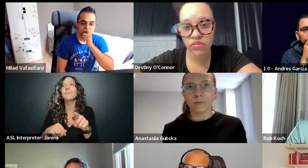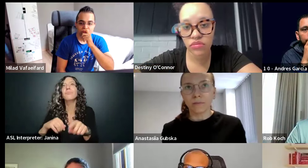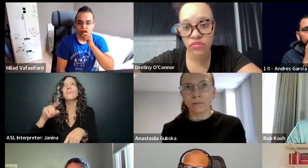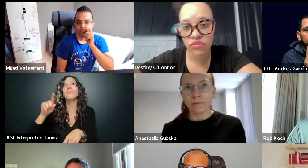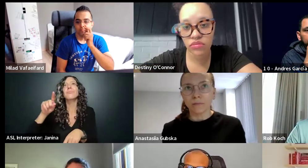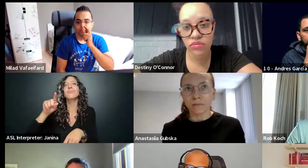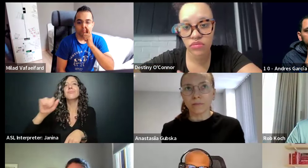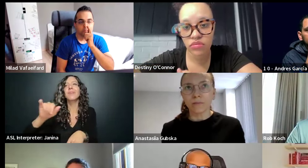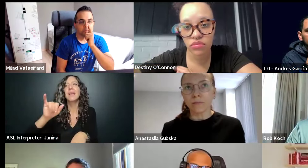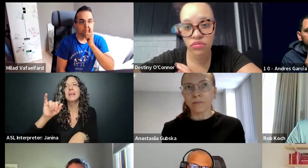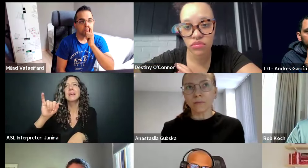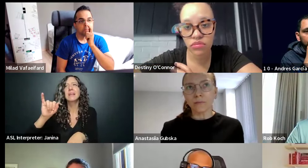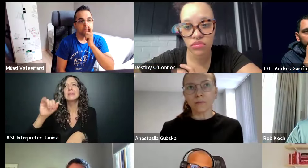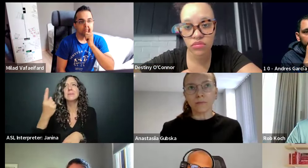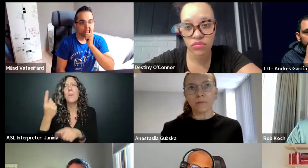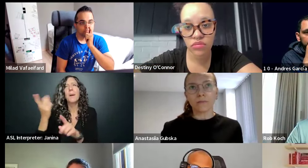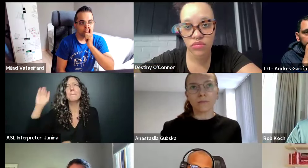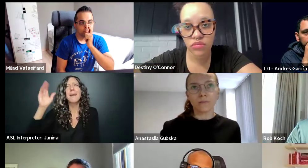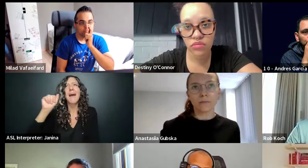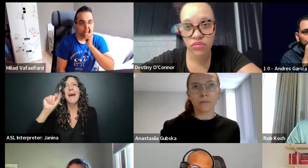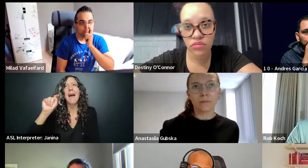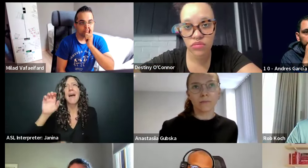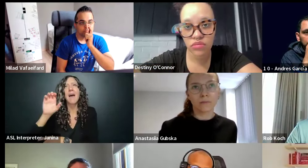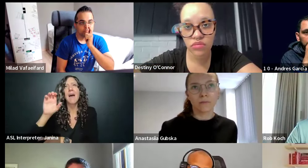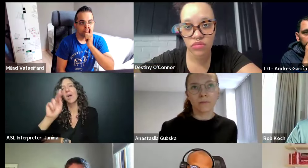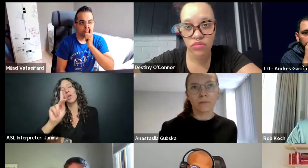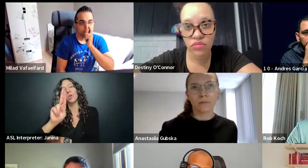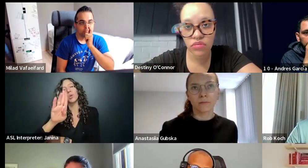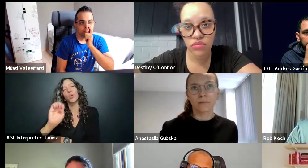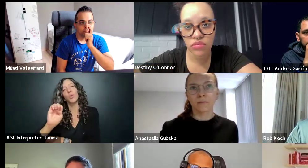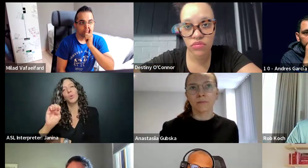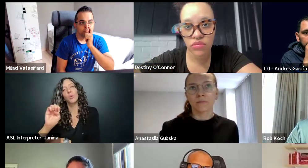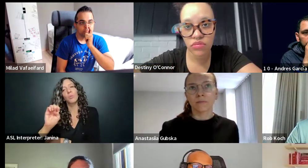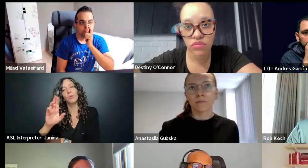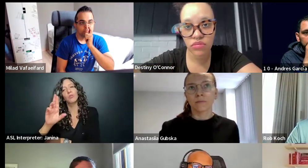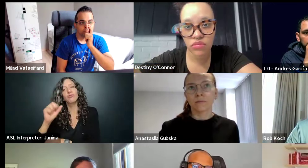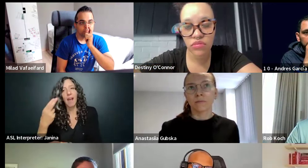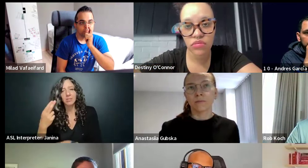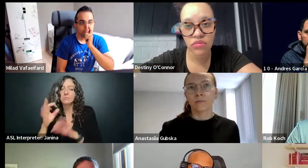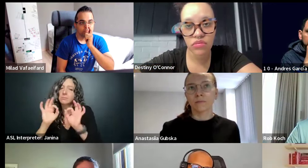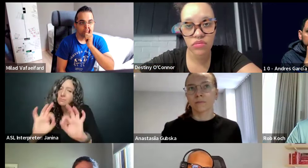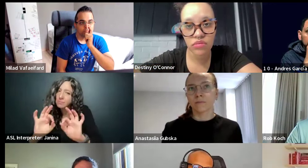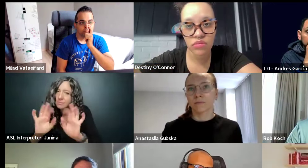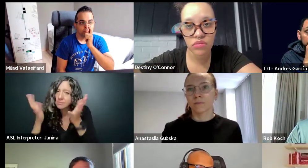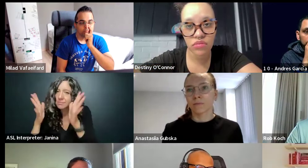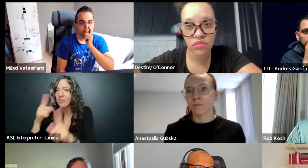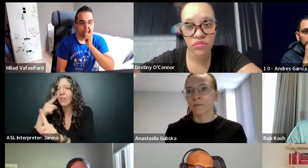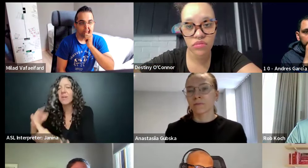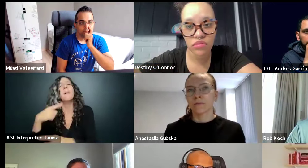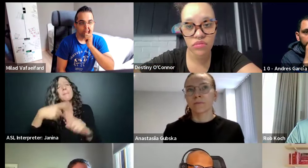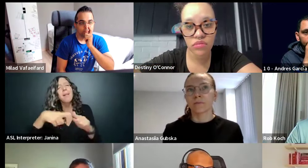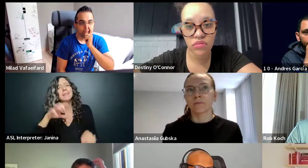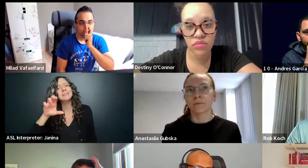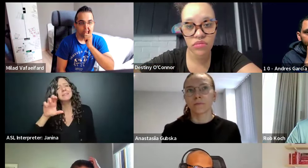So I think that's very successful. And we'll want to continue that. And also, of course, like the CNCF always like,